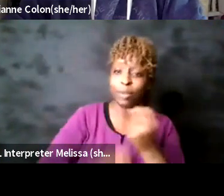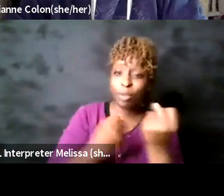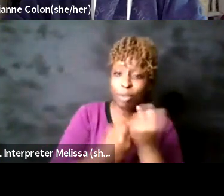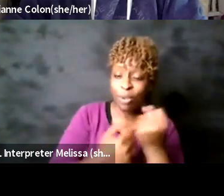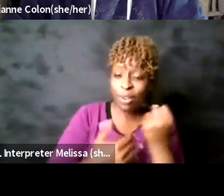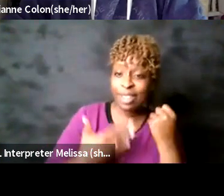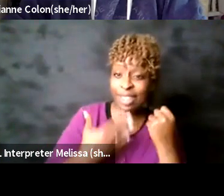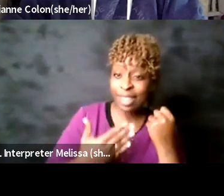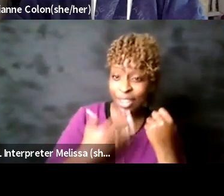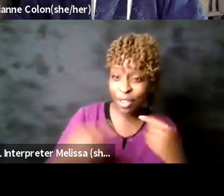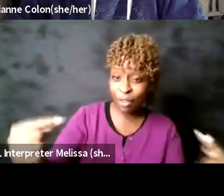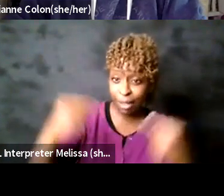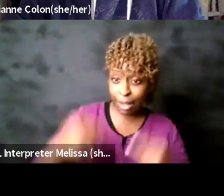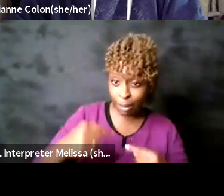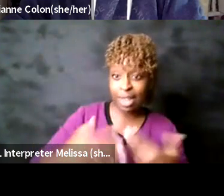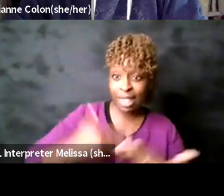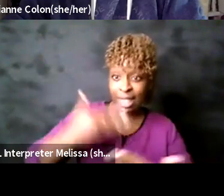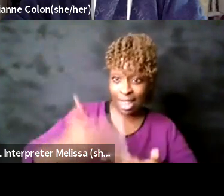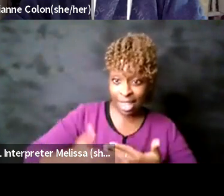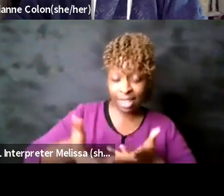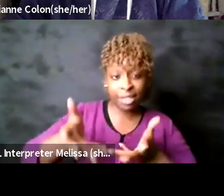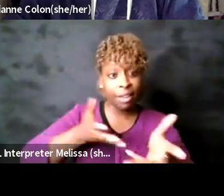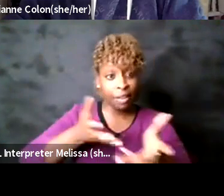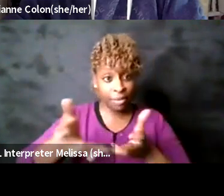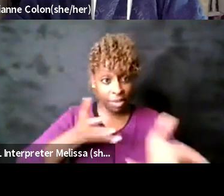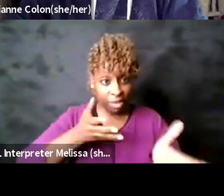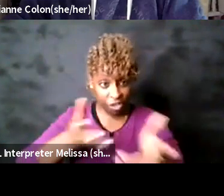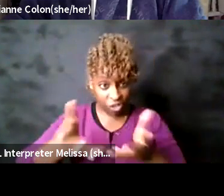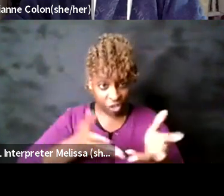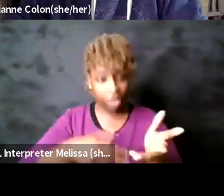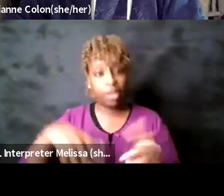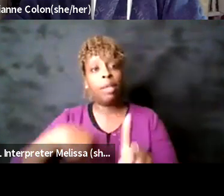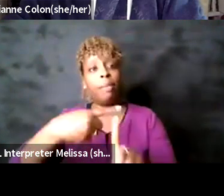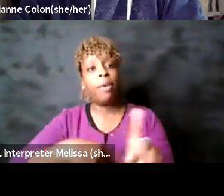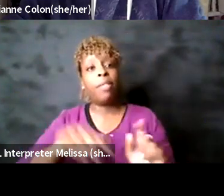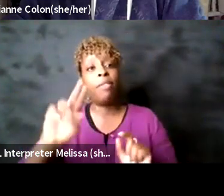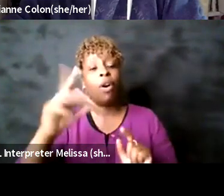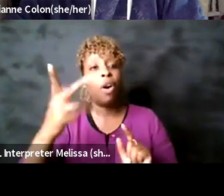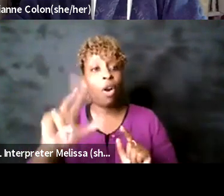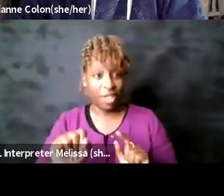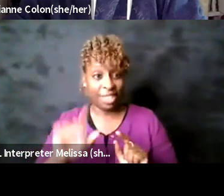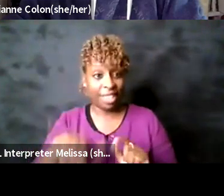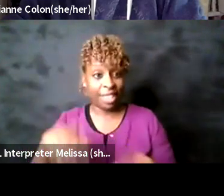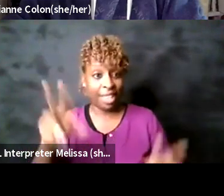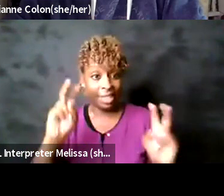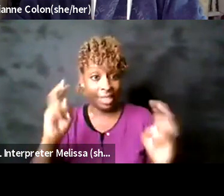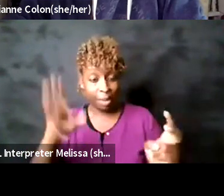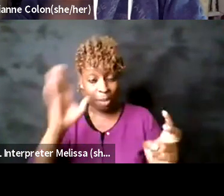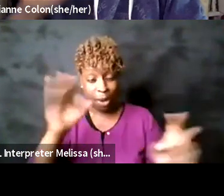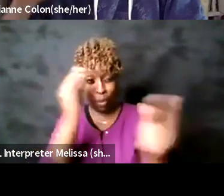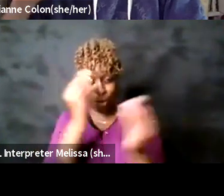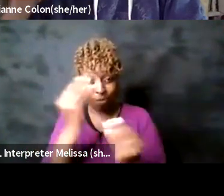next z civic conversation will be in august and that topic will be released soon all right folks have a good night